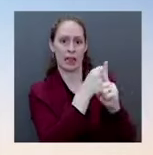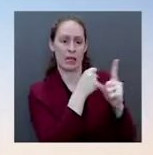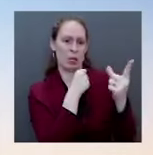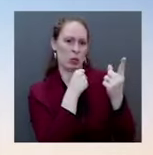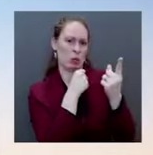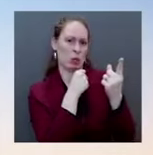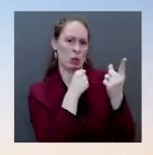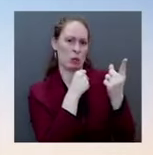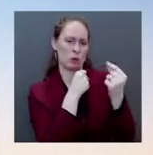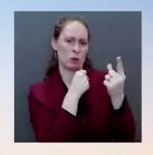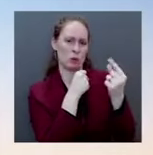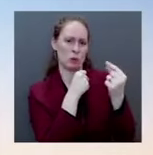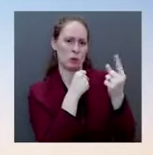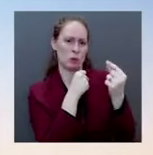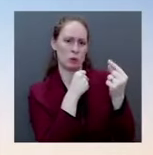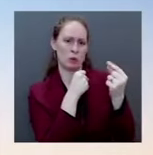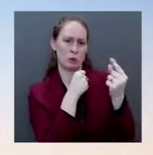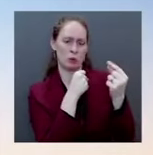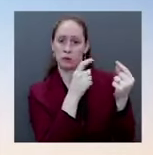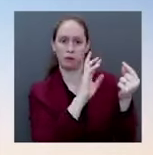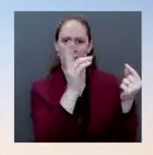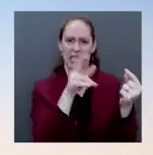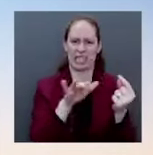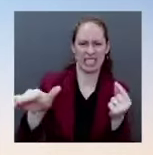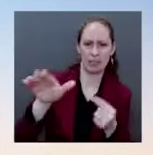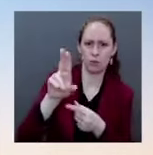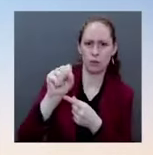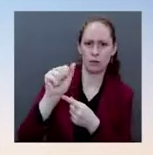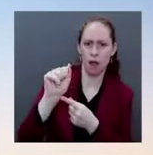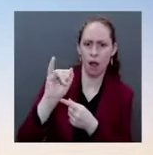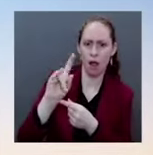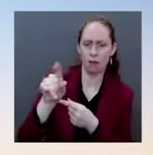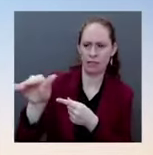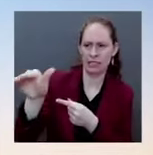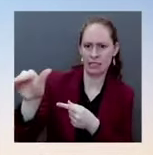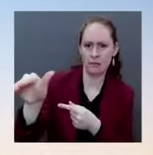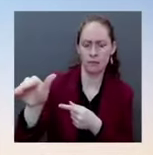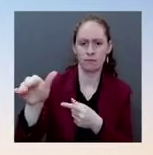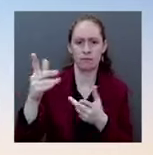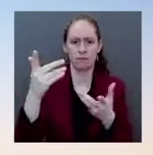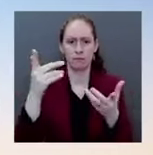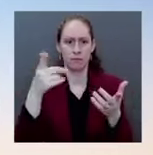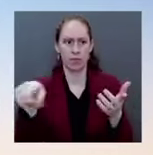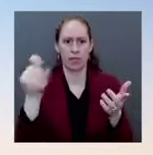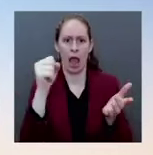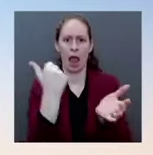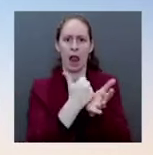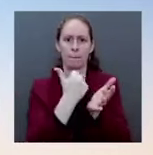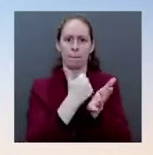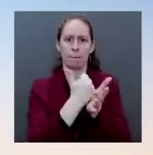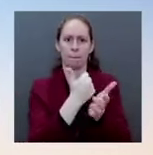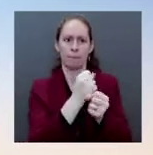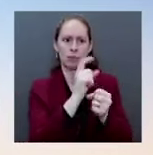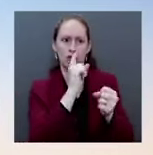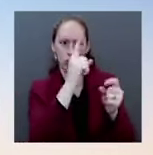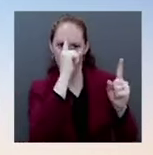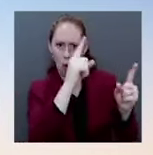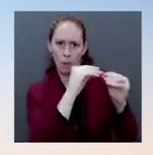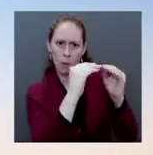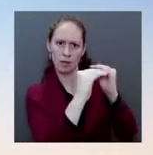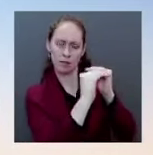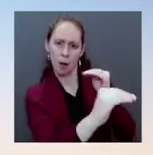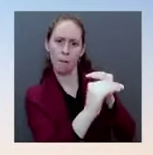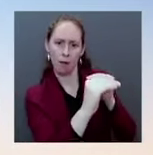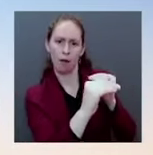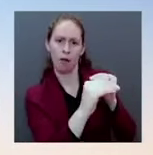to do what we can to actually help to stabilize the situation and reduce the potential impact of a shutdown or a lockdown